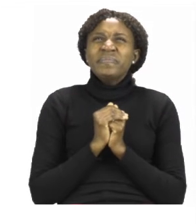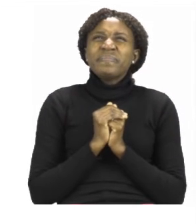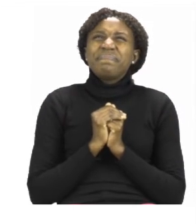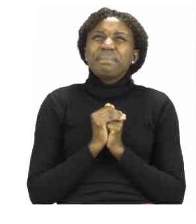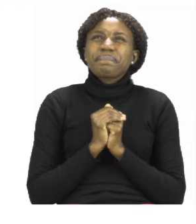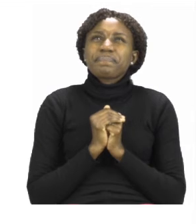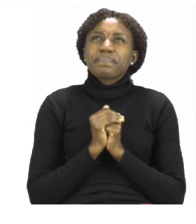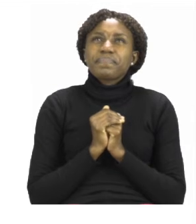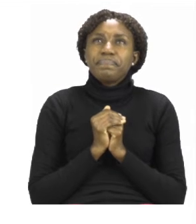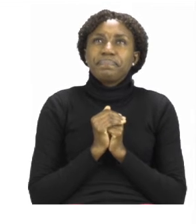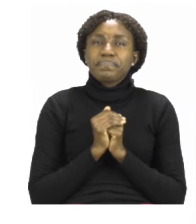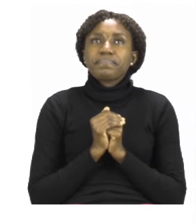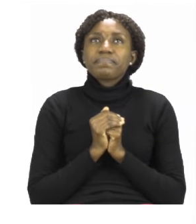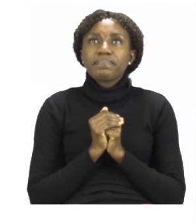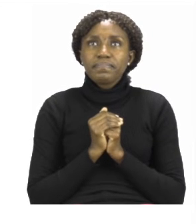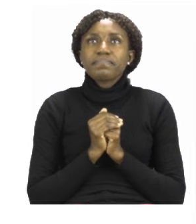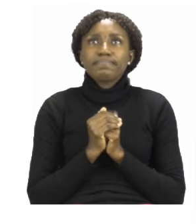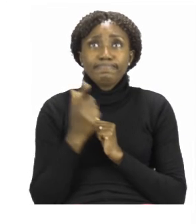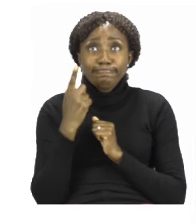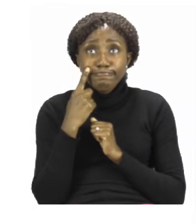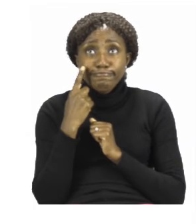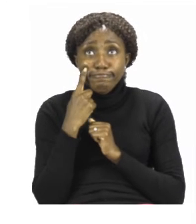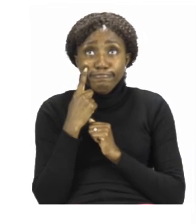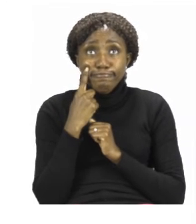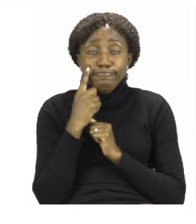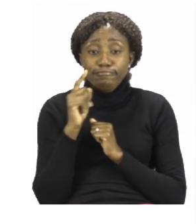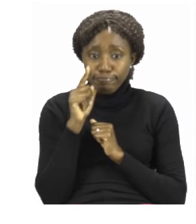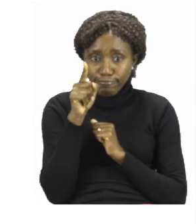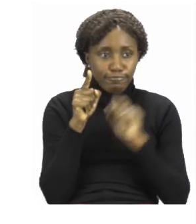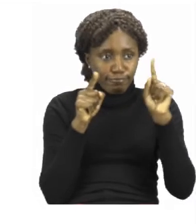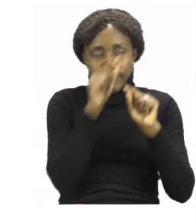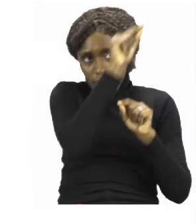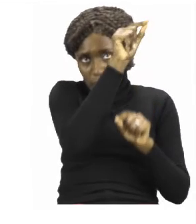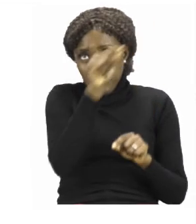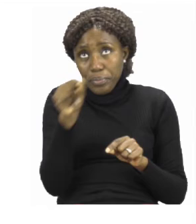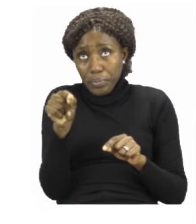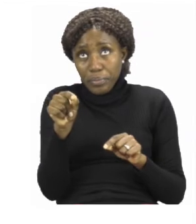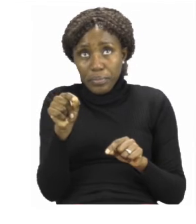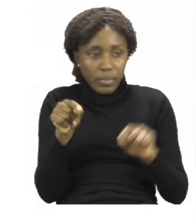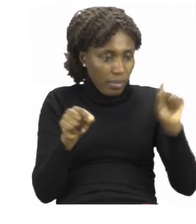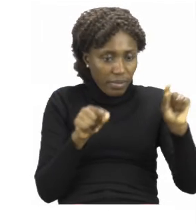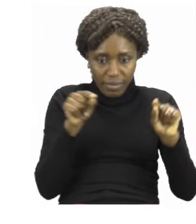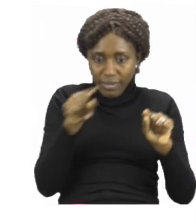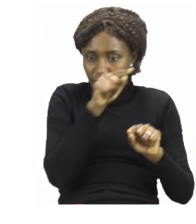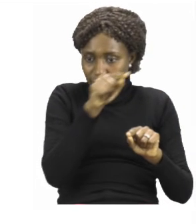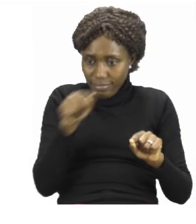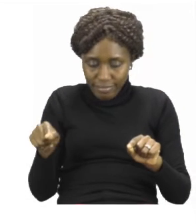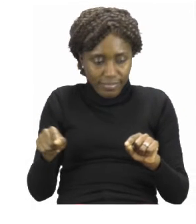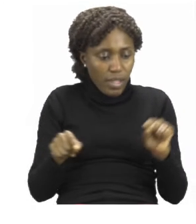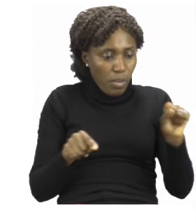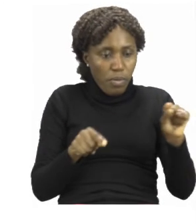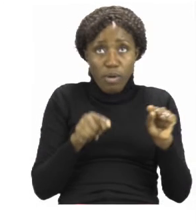As soon as you find the pictures that you can connect with your car and your boat, you can